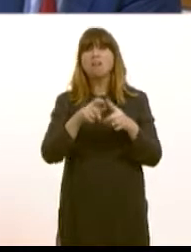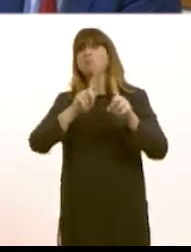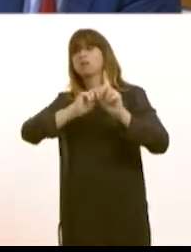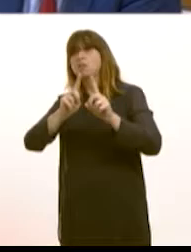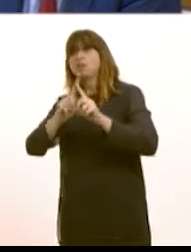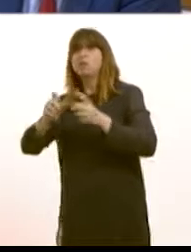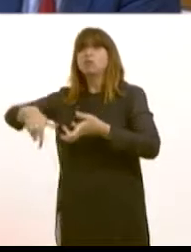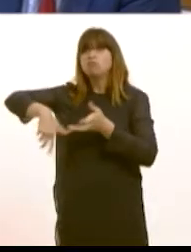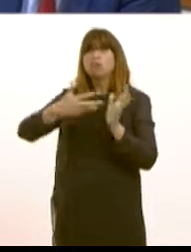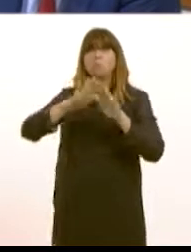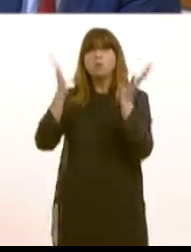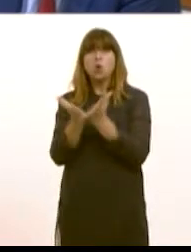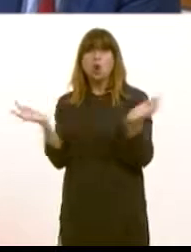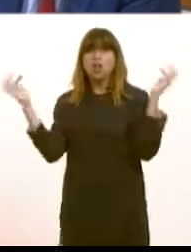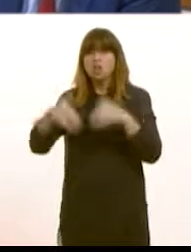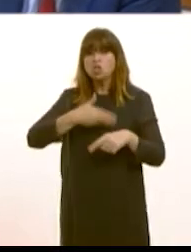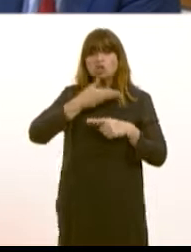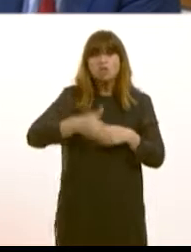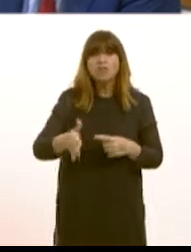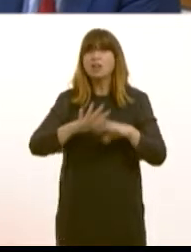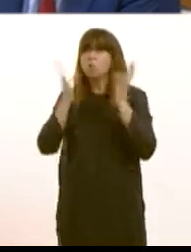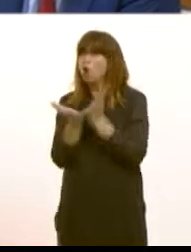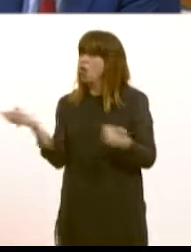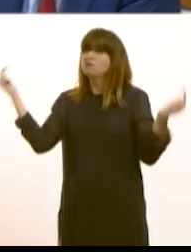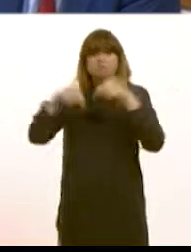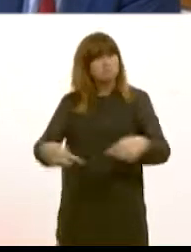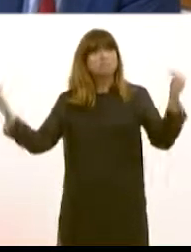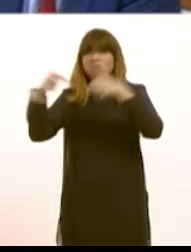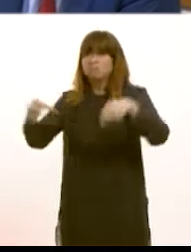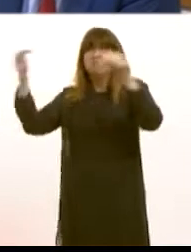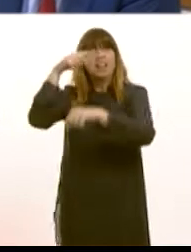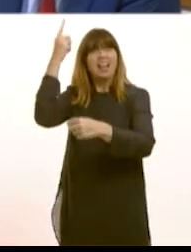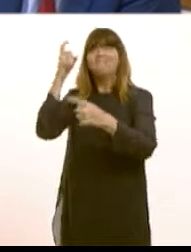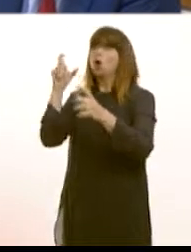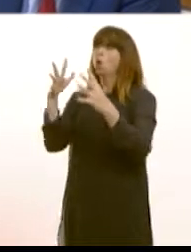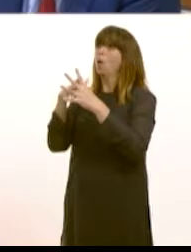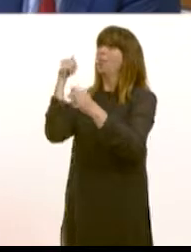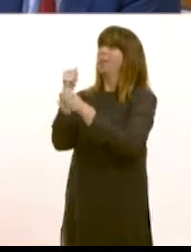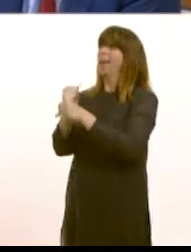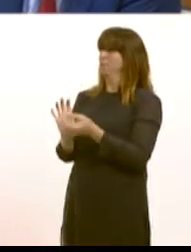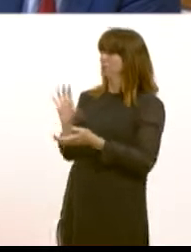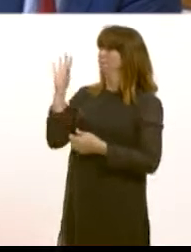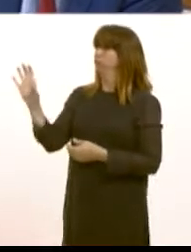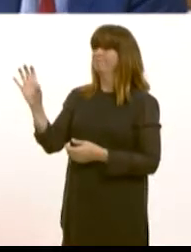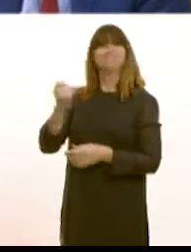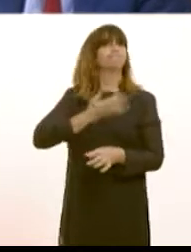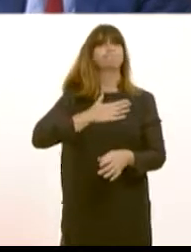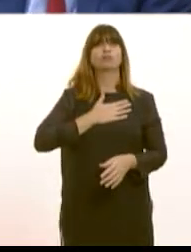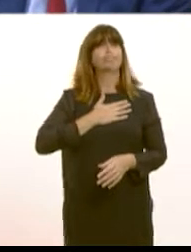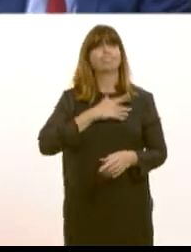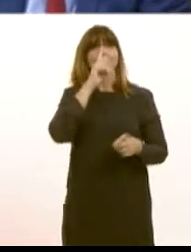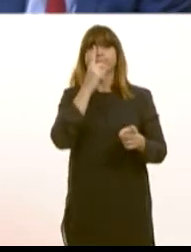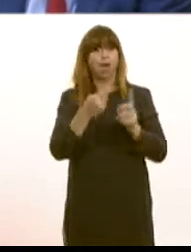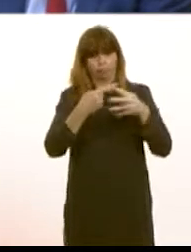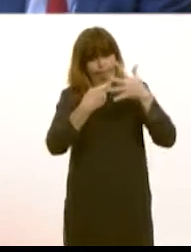Rugby Union World Cup, we've had major cricket matches. Now, all this is done with money. That money would no longer be available for any of those events if we were to host the Commonwealth